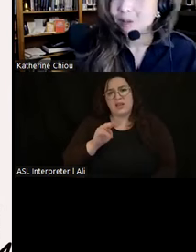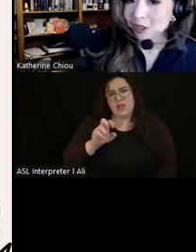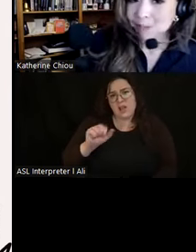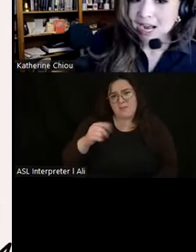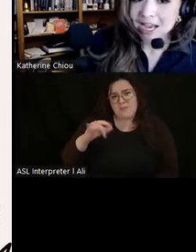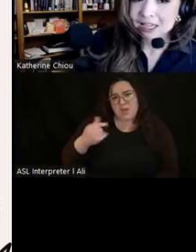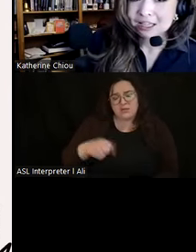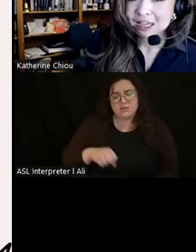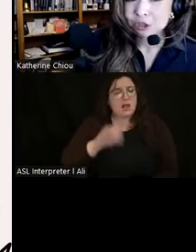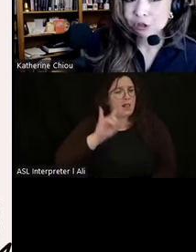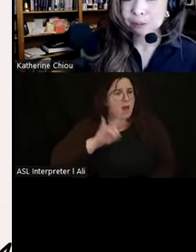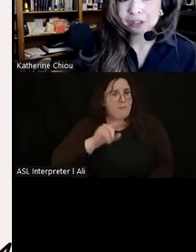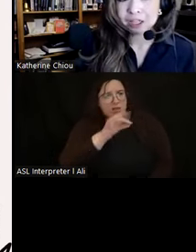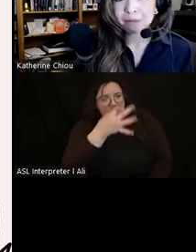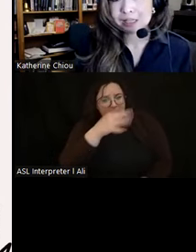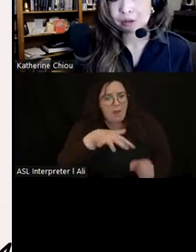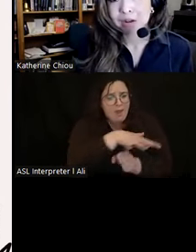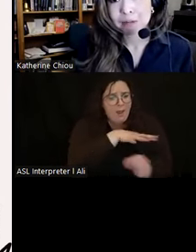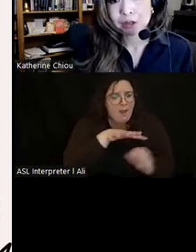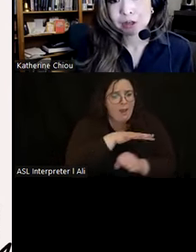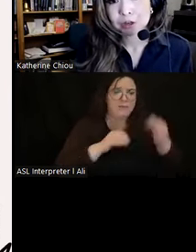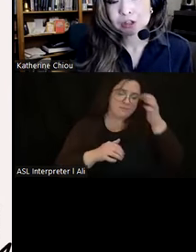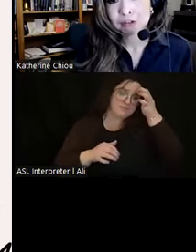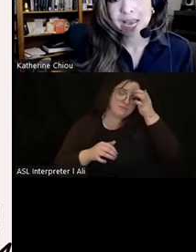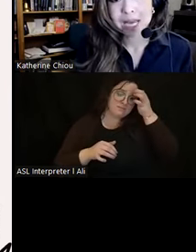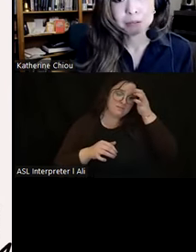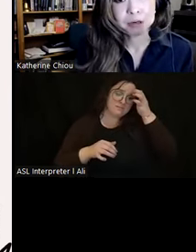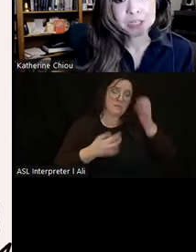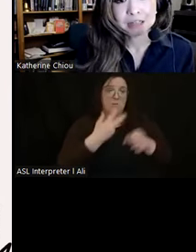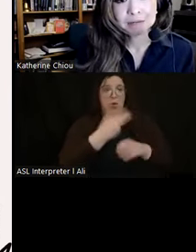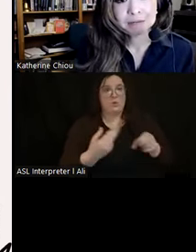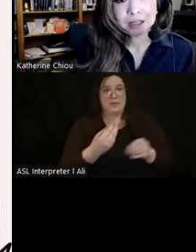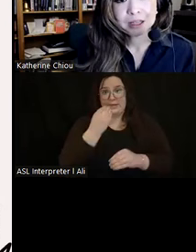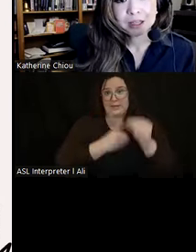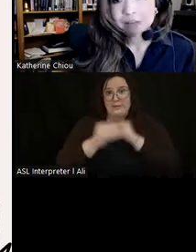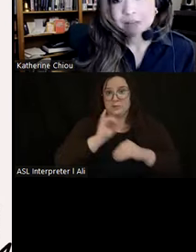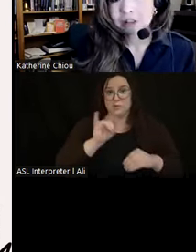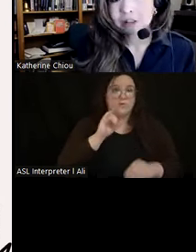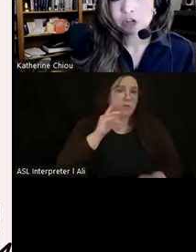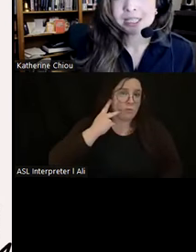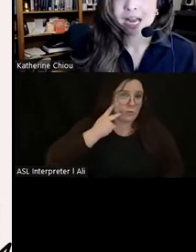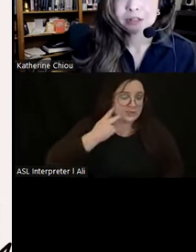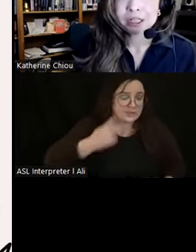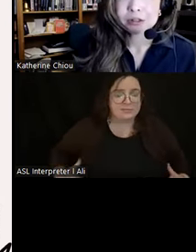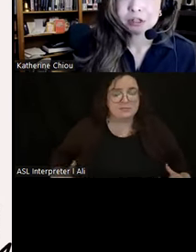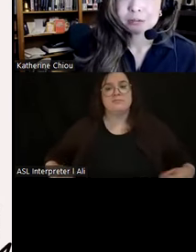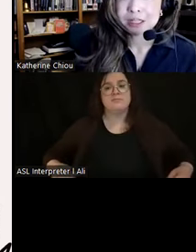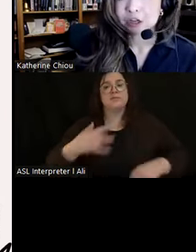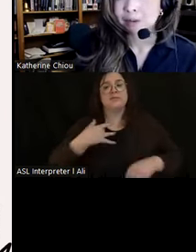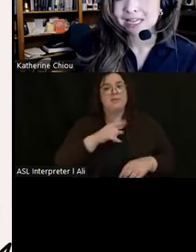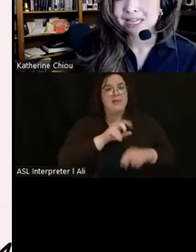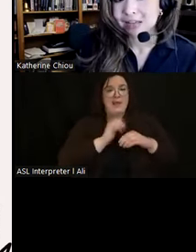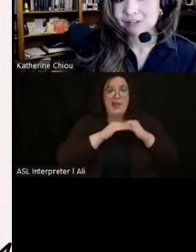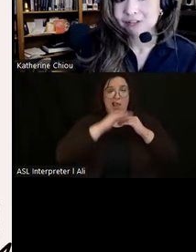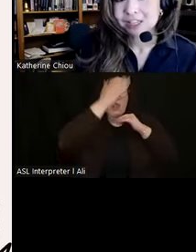llamas nearby and used both of them as their primary source for animal protein. They regularly tracked down the hill slope to